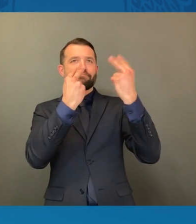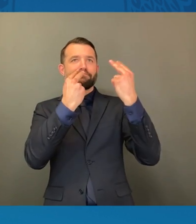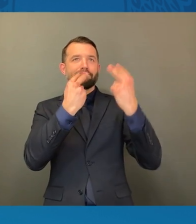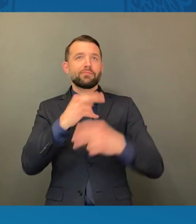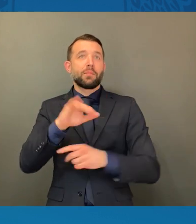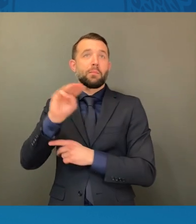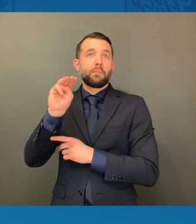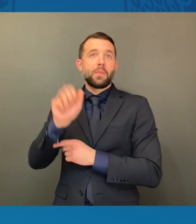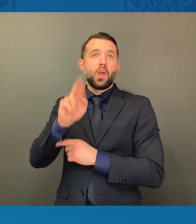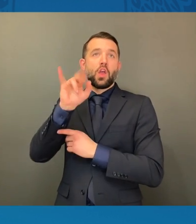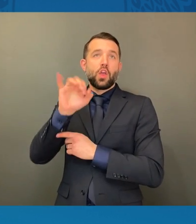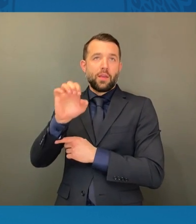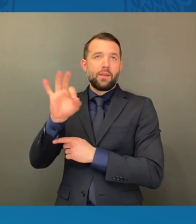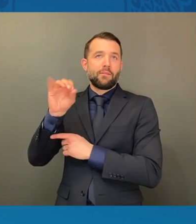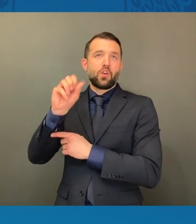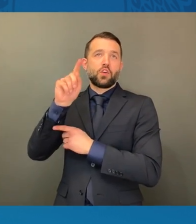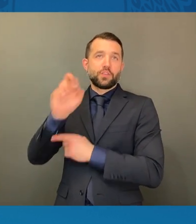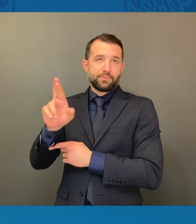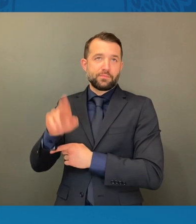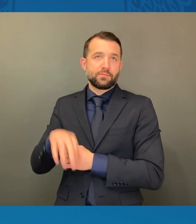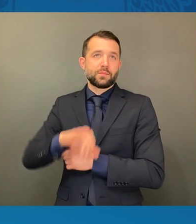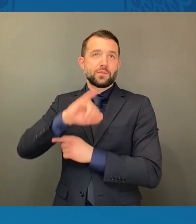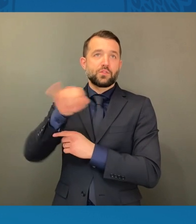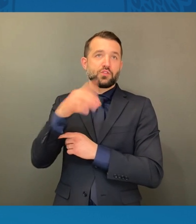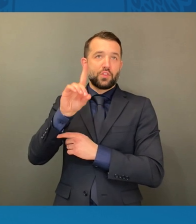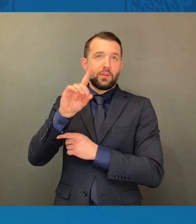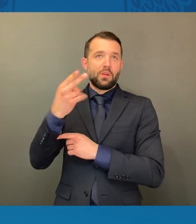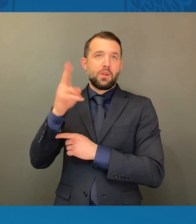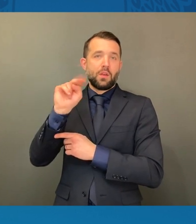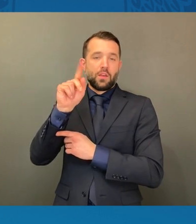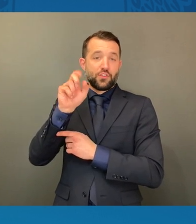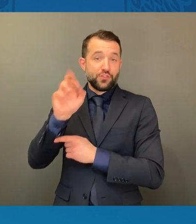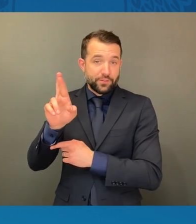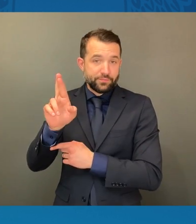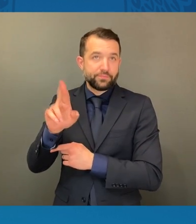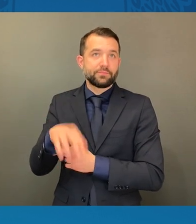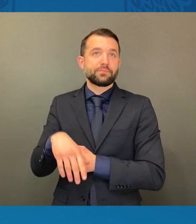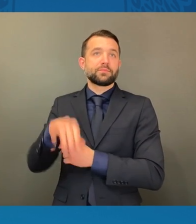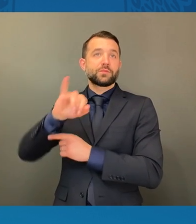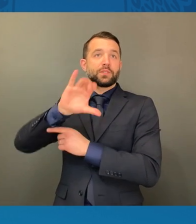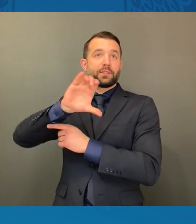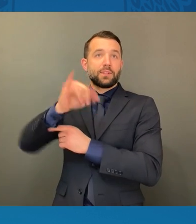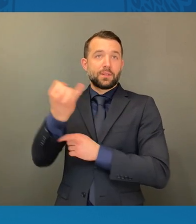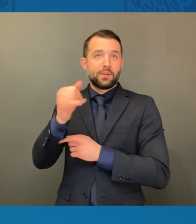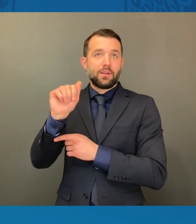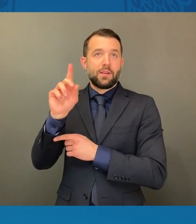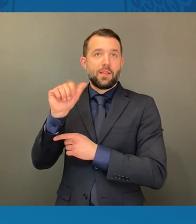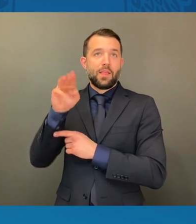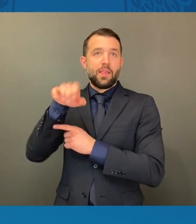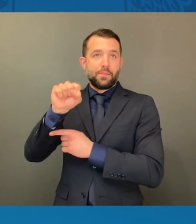.D. Hunter. C.J. Adams, Amelia Boynton Robinson,